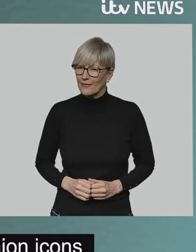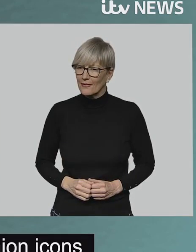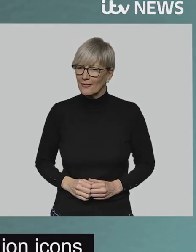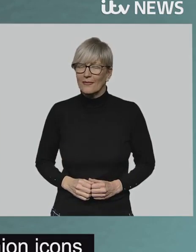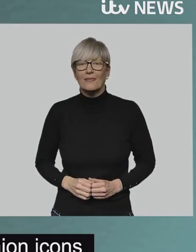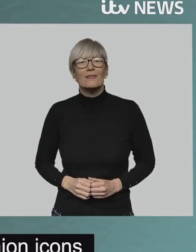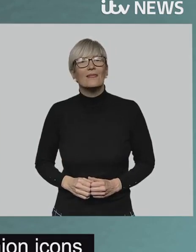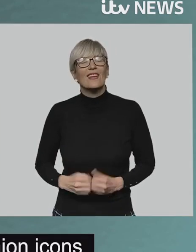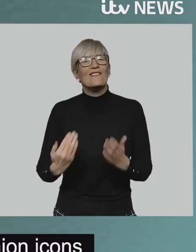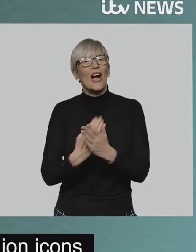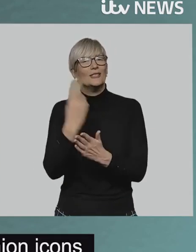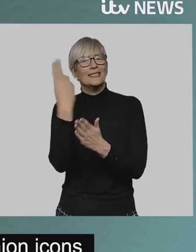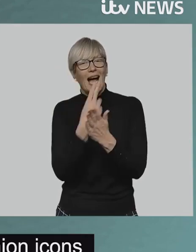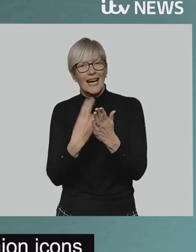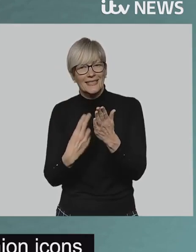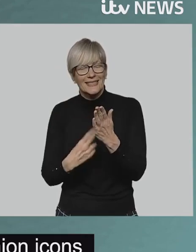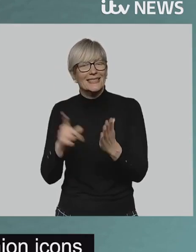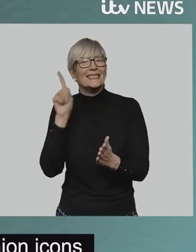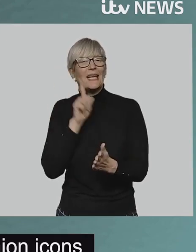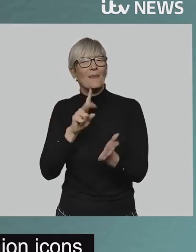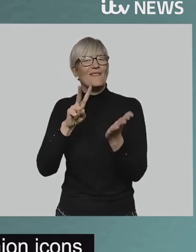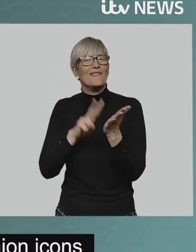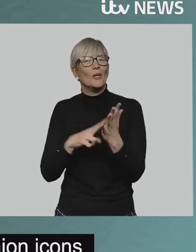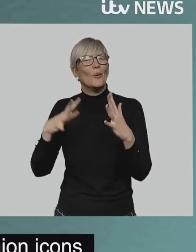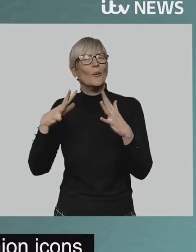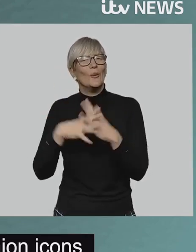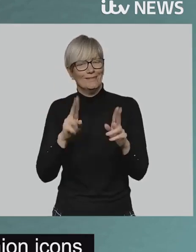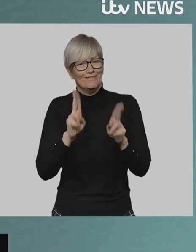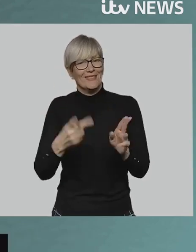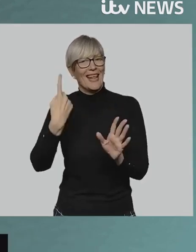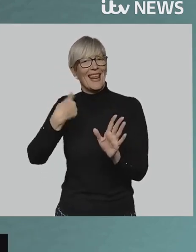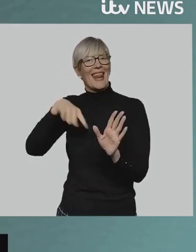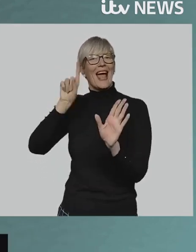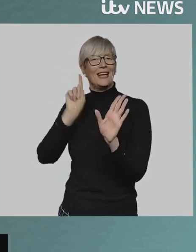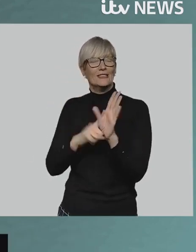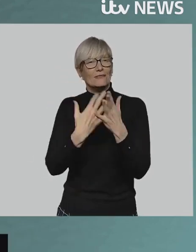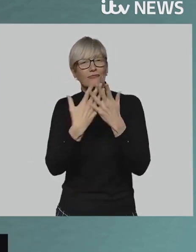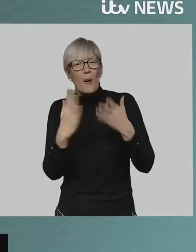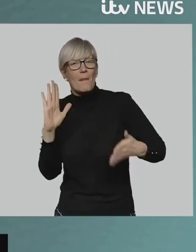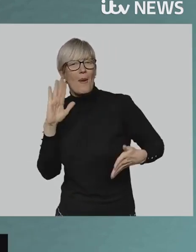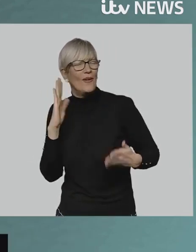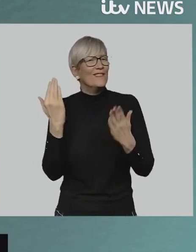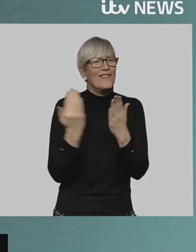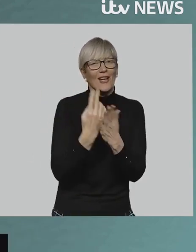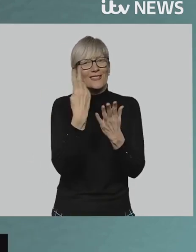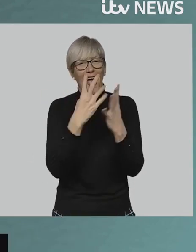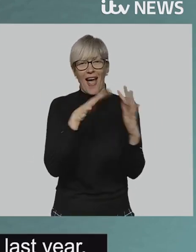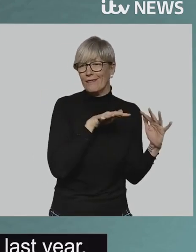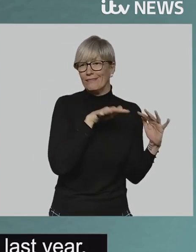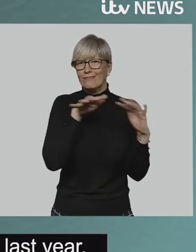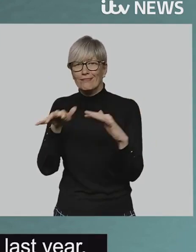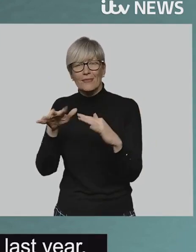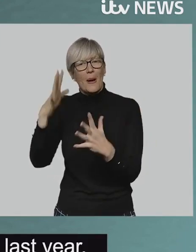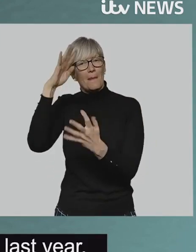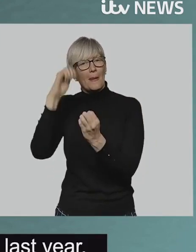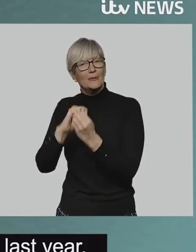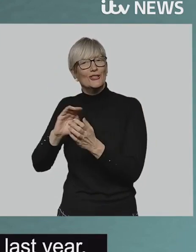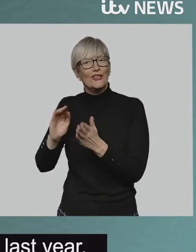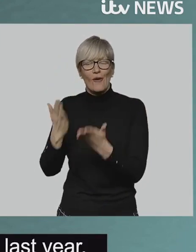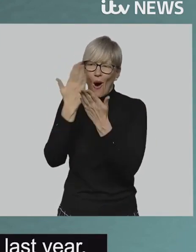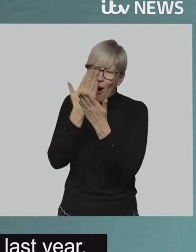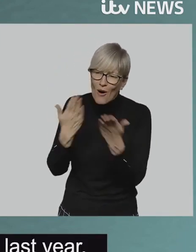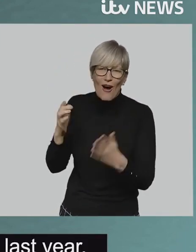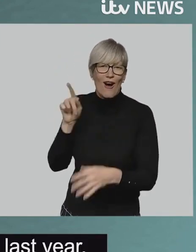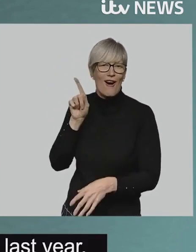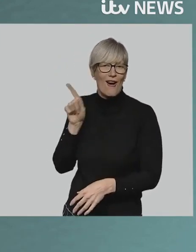Models, designers and fashion icons attended a memorial service to honour the late Dame Vivian Westwood. The fashion designer